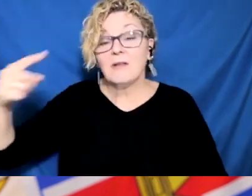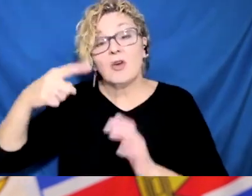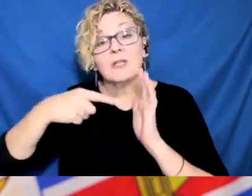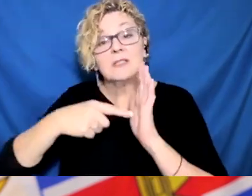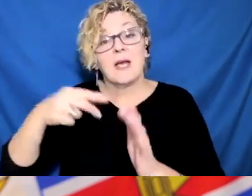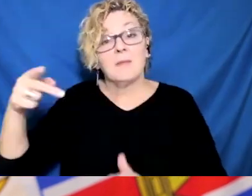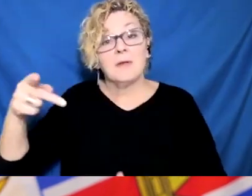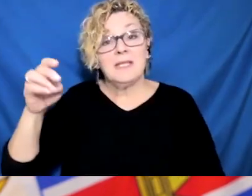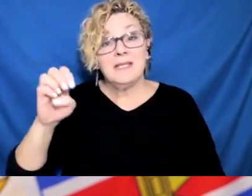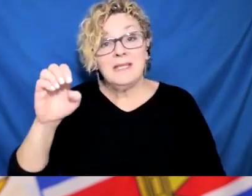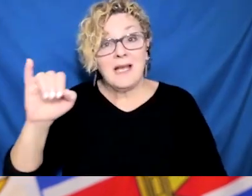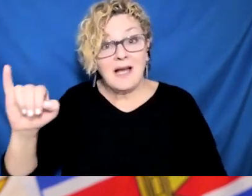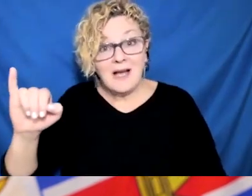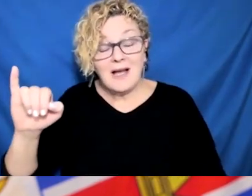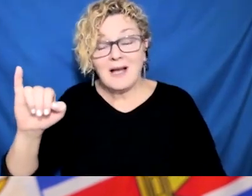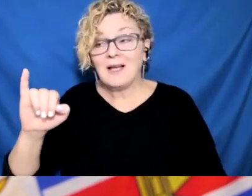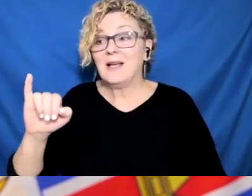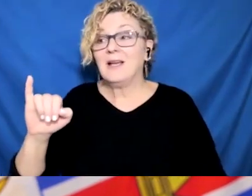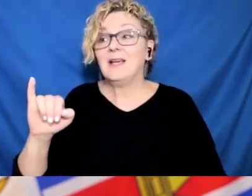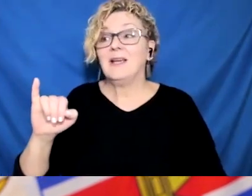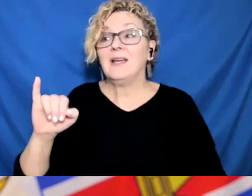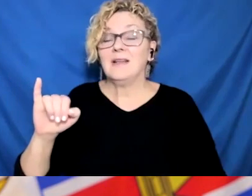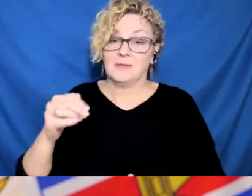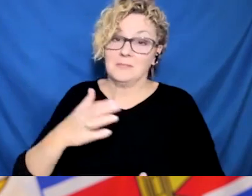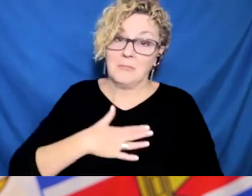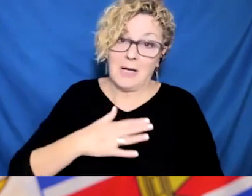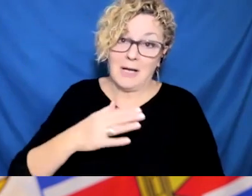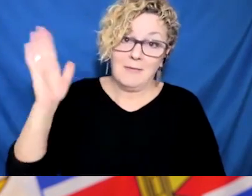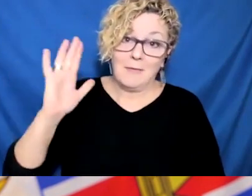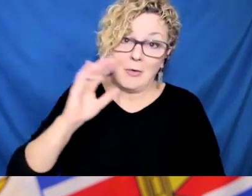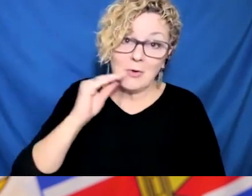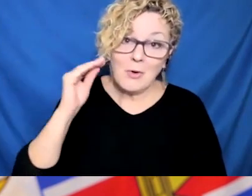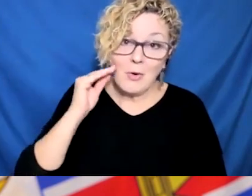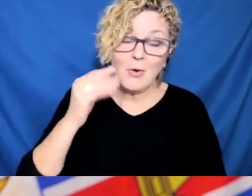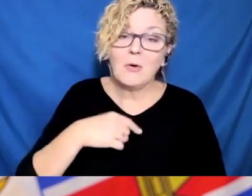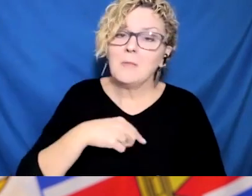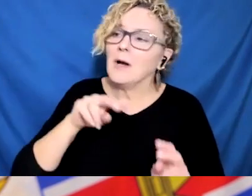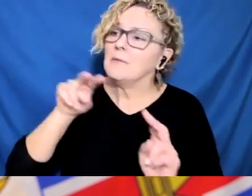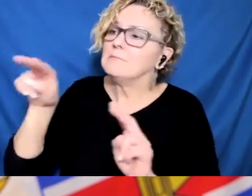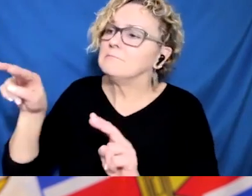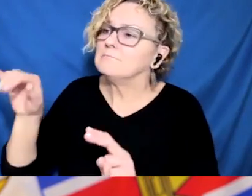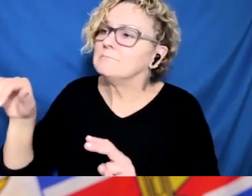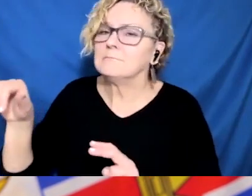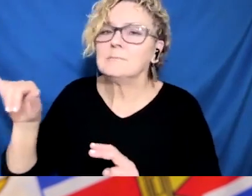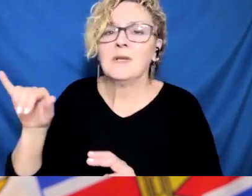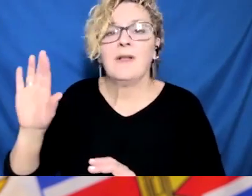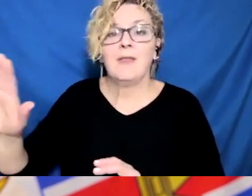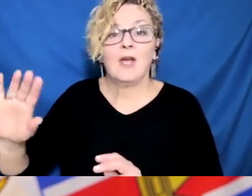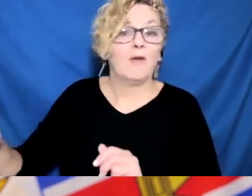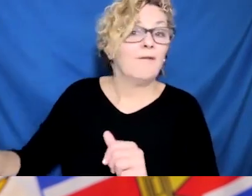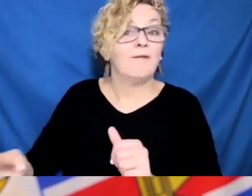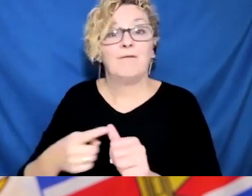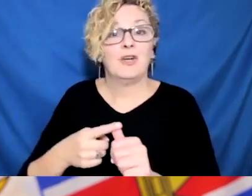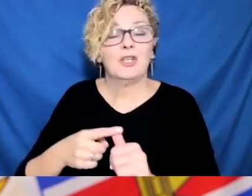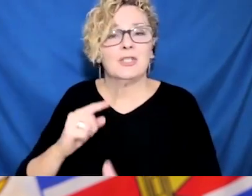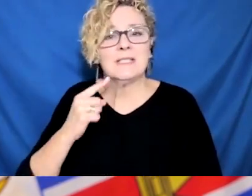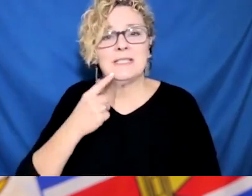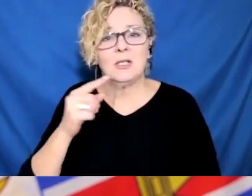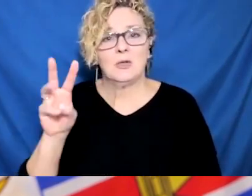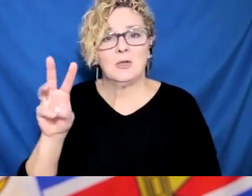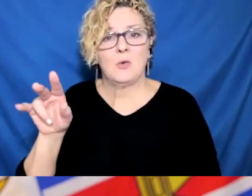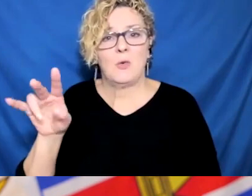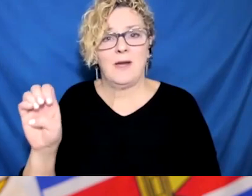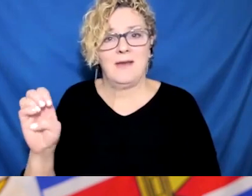an administrative challenge and an error on our part that we corrected as soon as we did, and it's